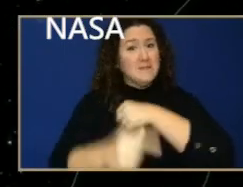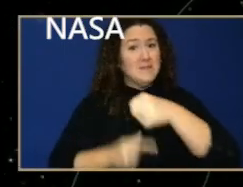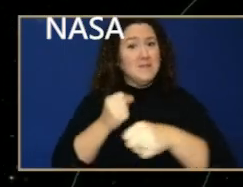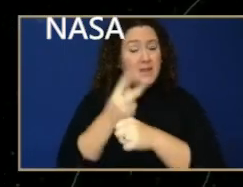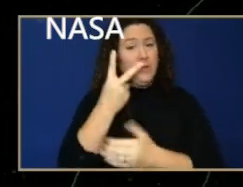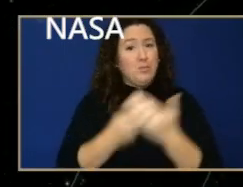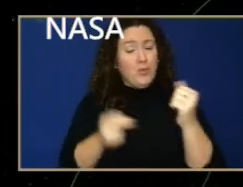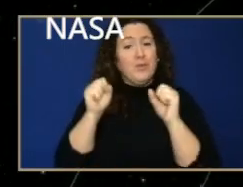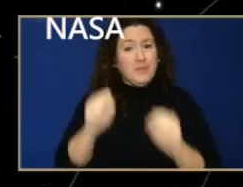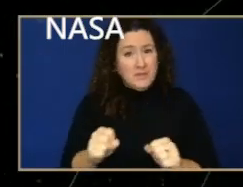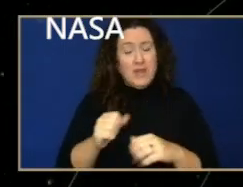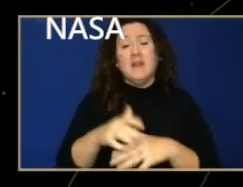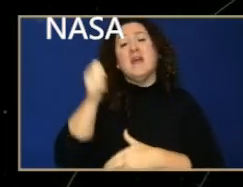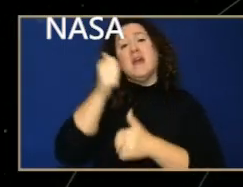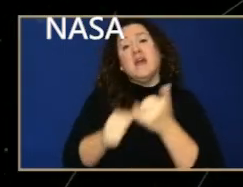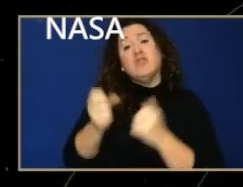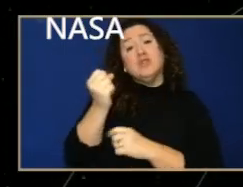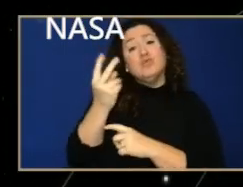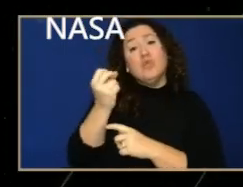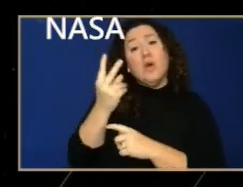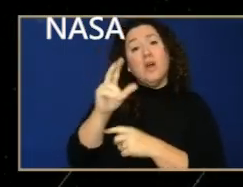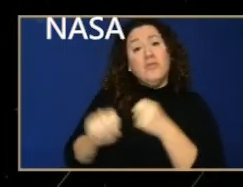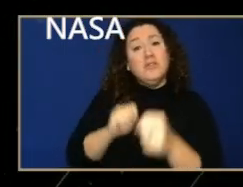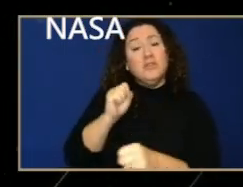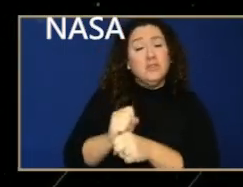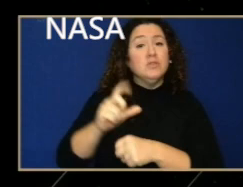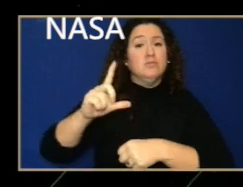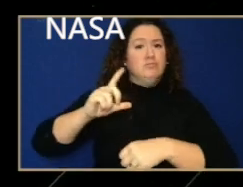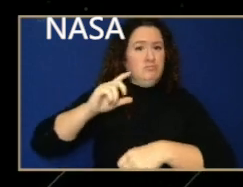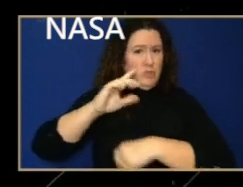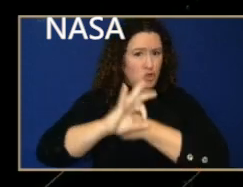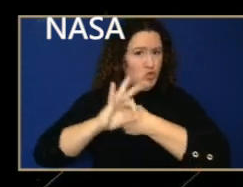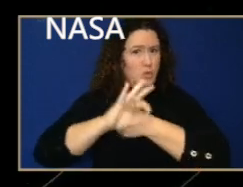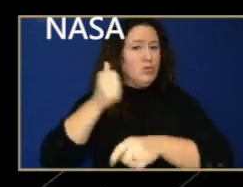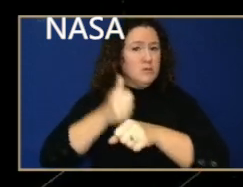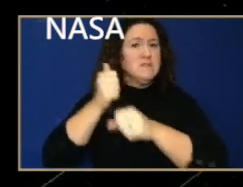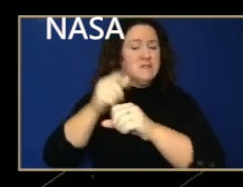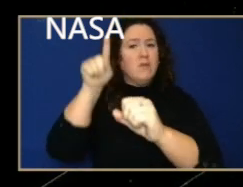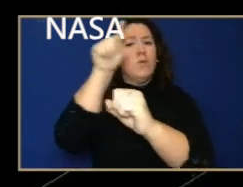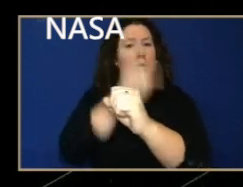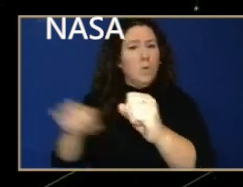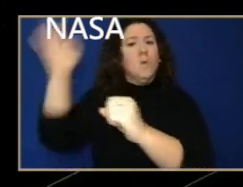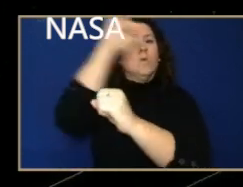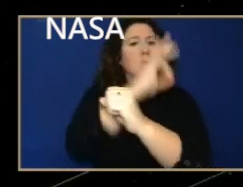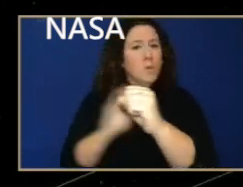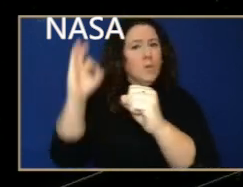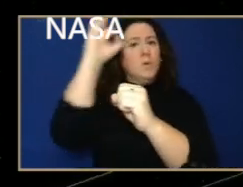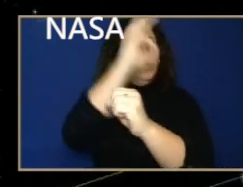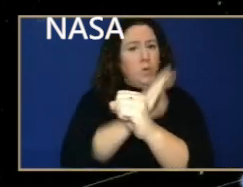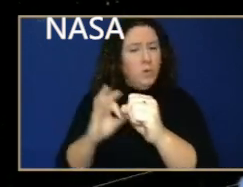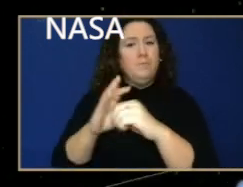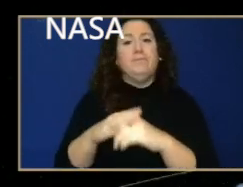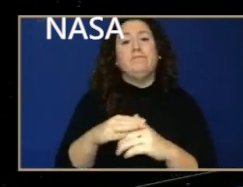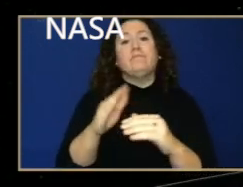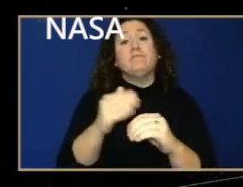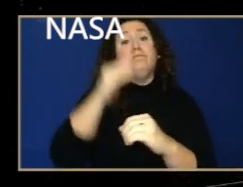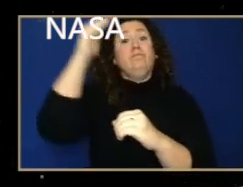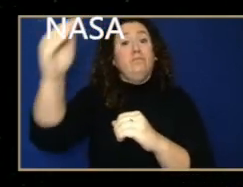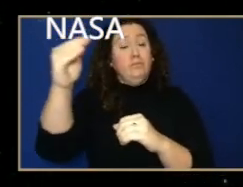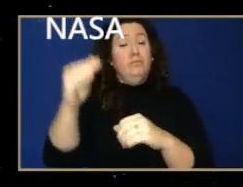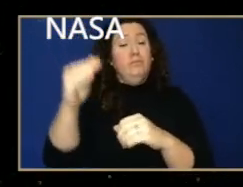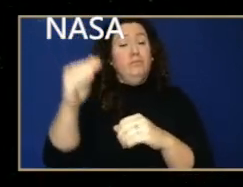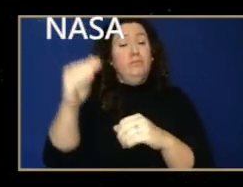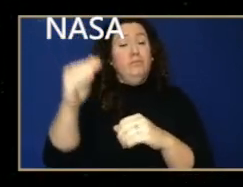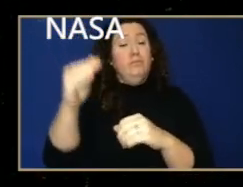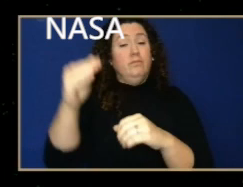Actually, every 12 years, Jupiter goes around the Sun. Its orbit around the Sun is every 12 years. Saturn, the next planet out, has